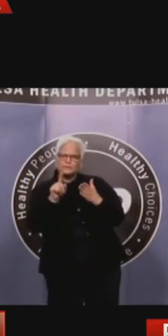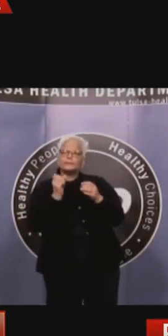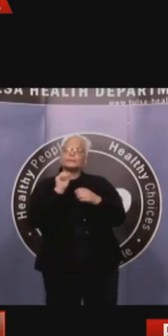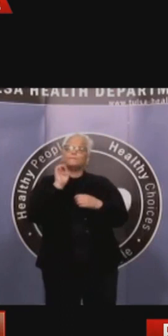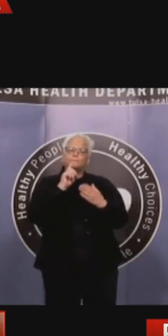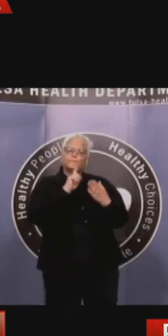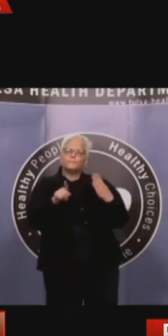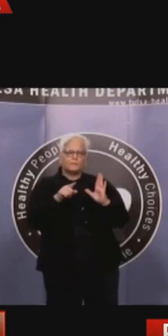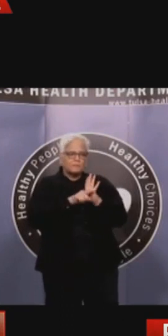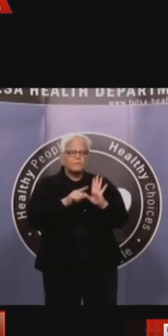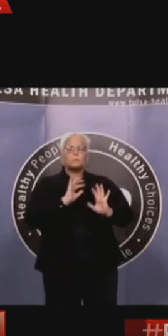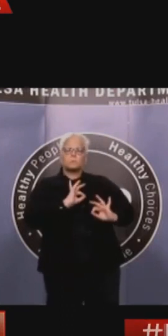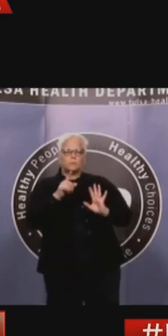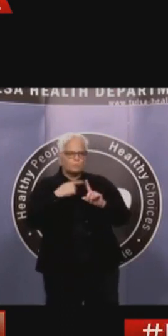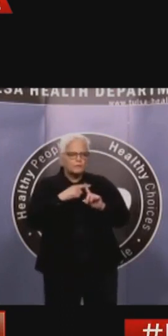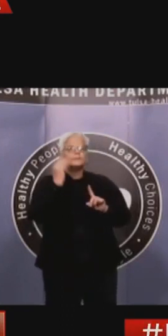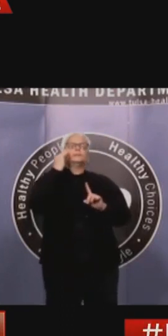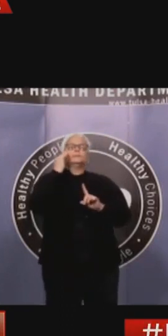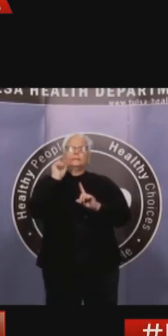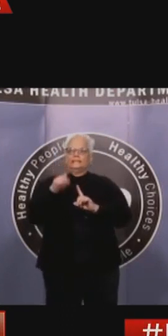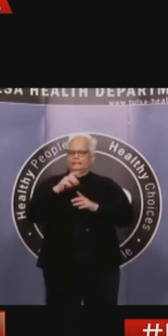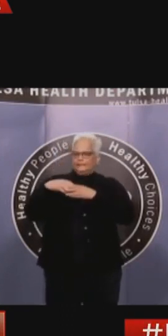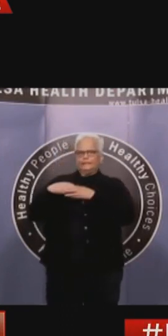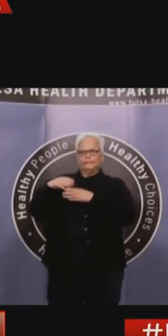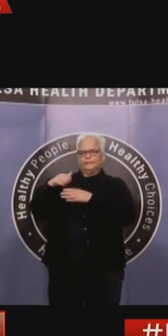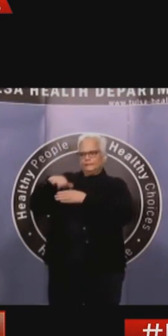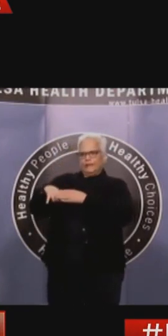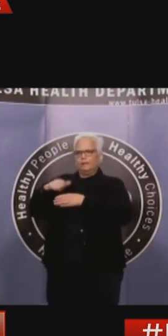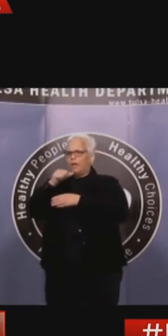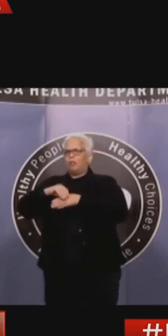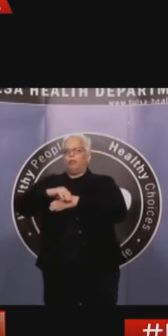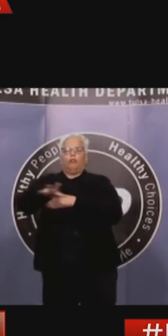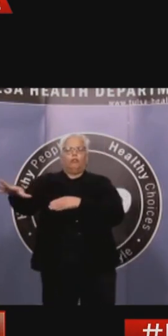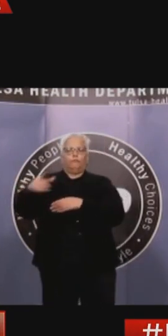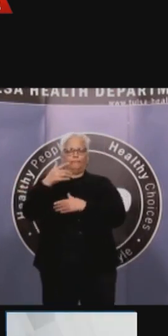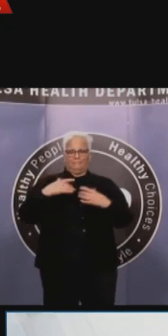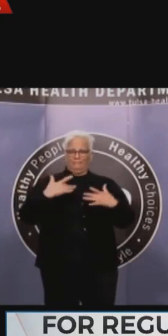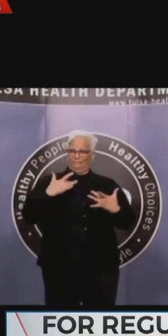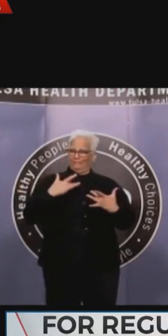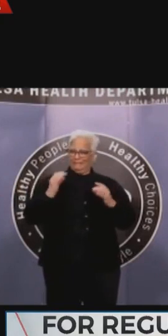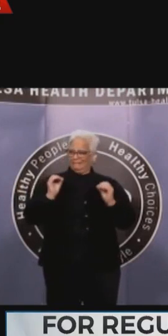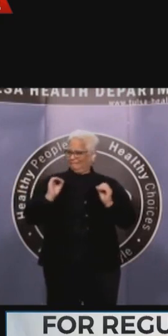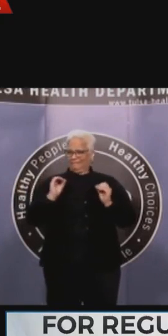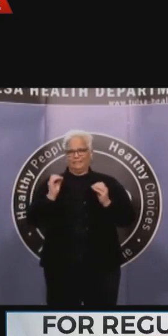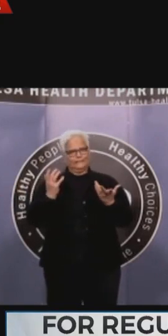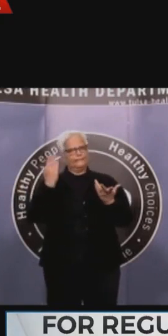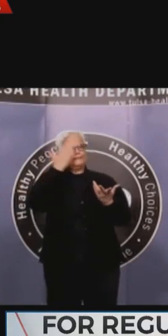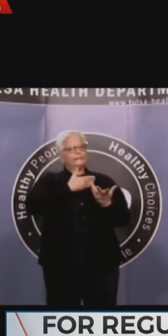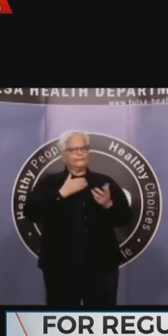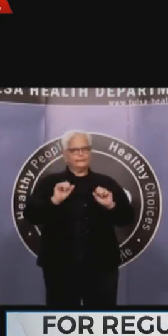donate plasma as soon as possible. And this will allow them to do plasma infusions in the most serious cases.